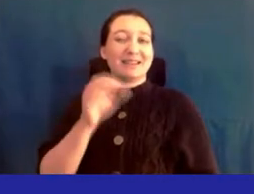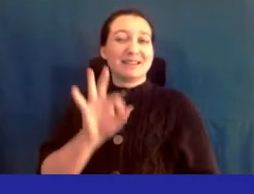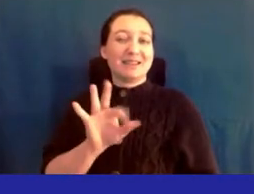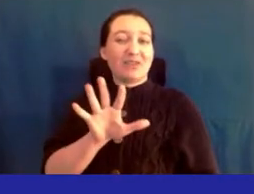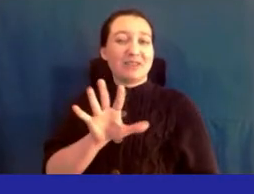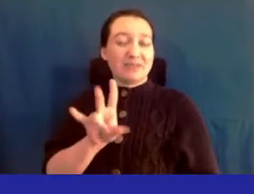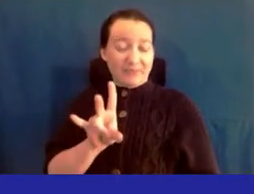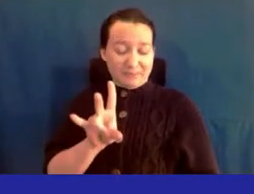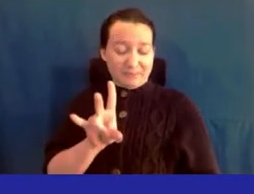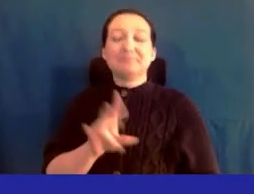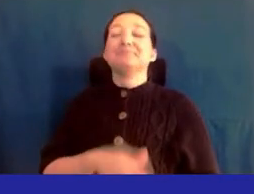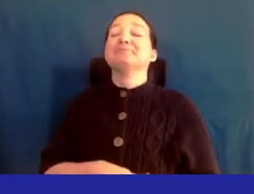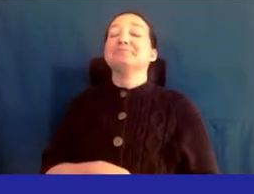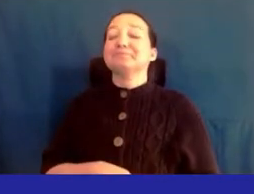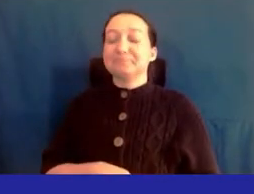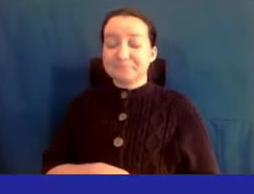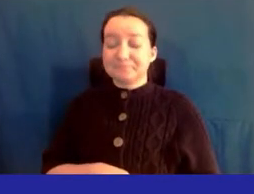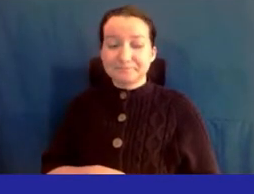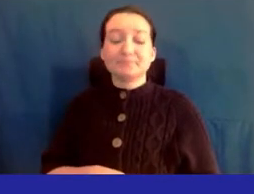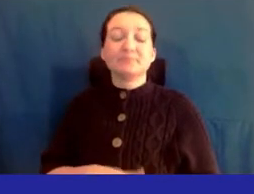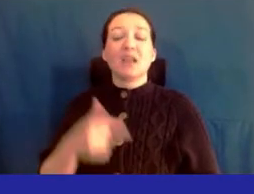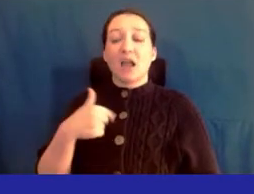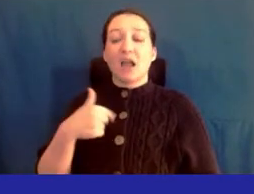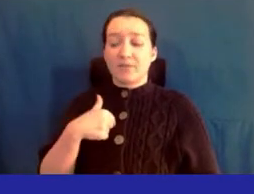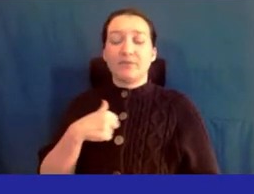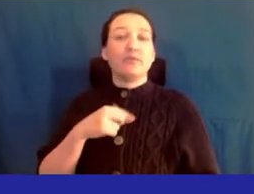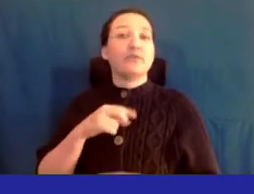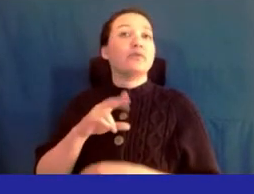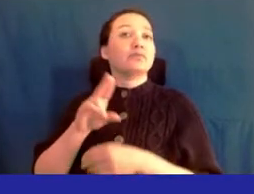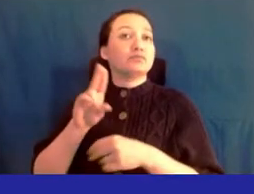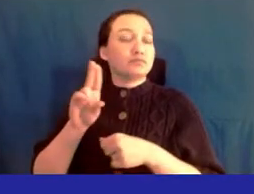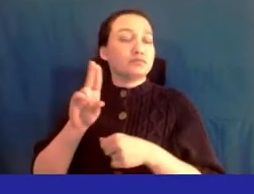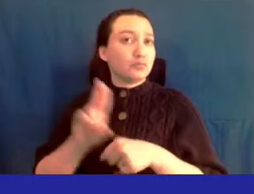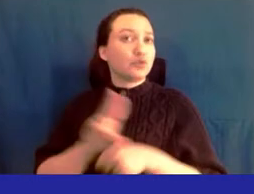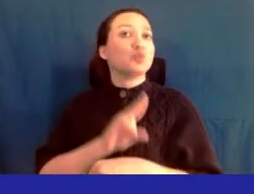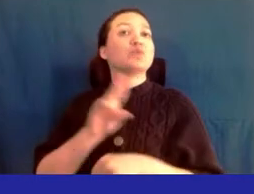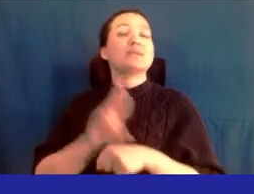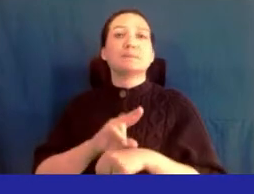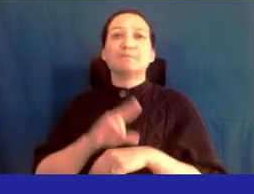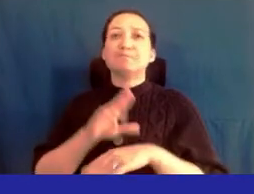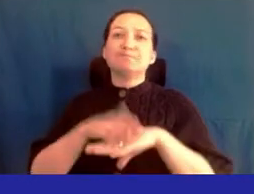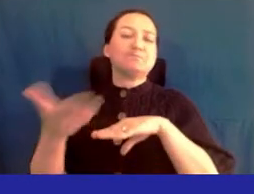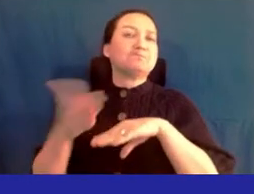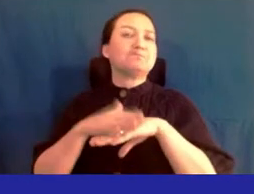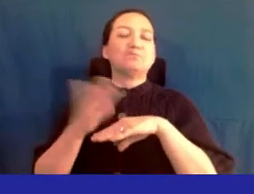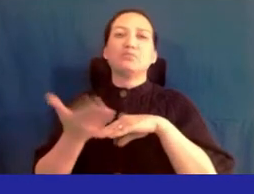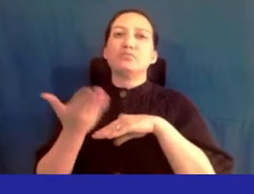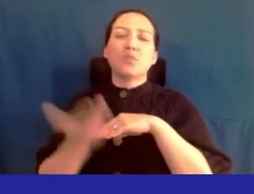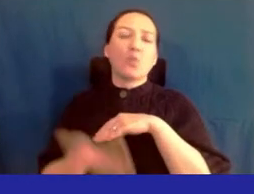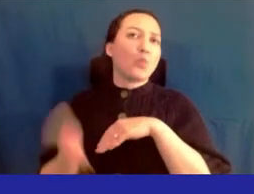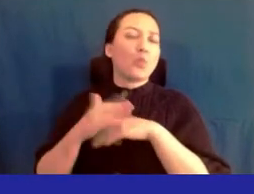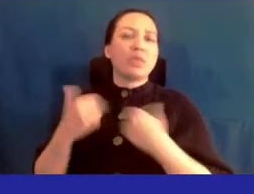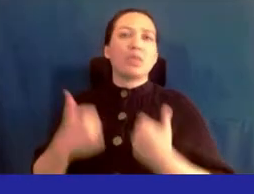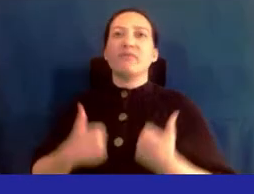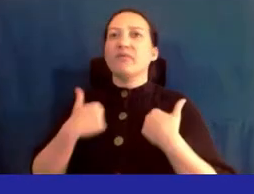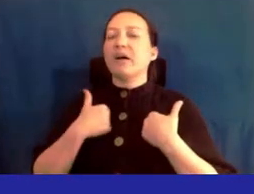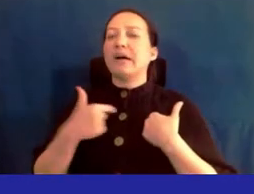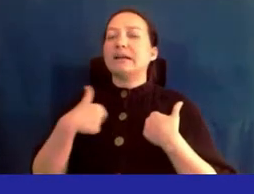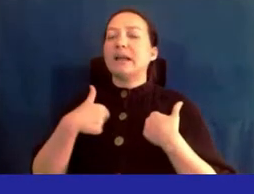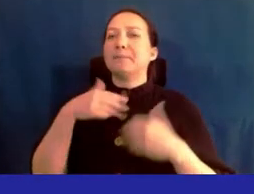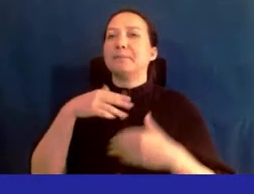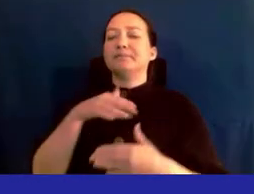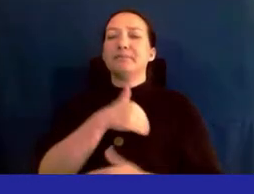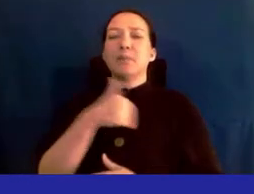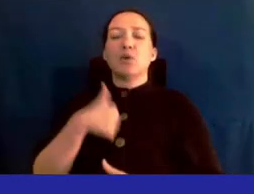and i've been a consumer on and off of my entire life and now i'm a member of the cab which